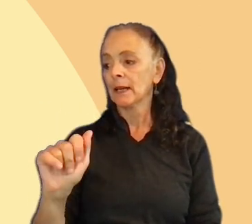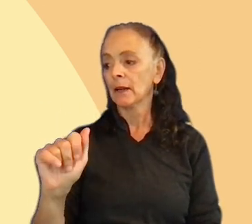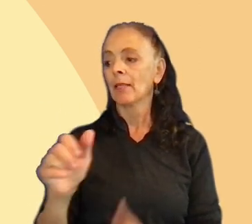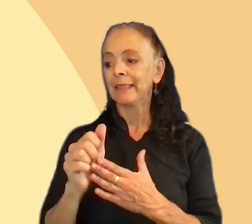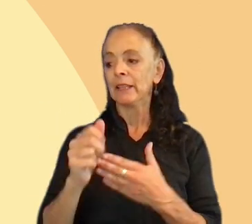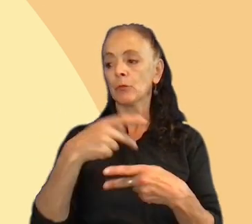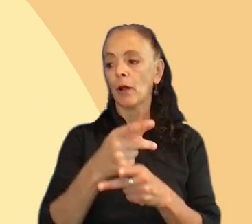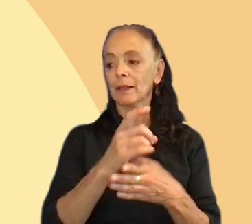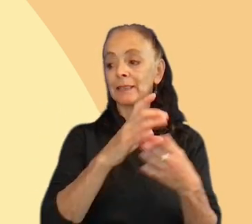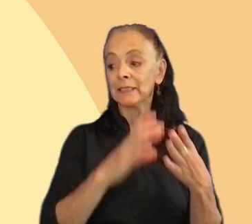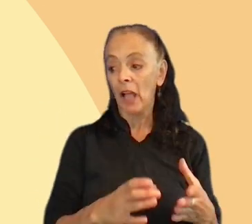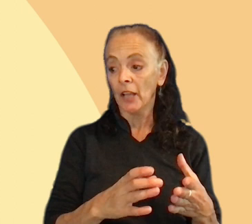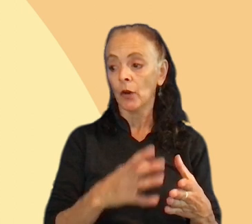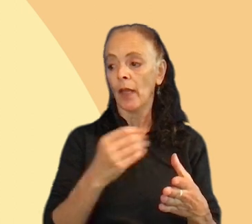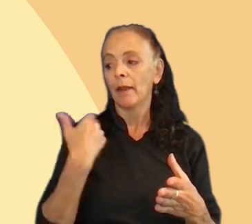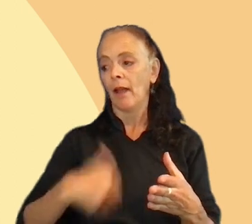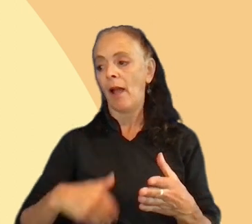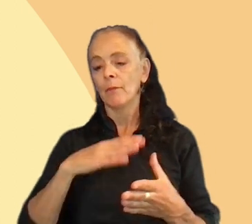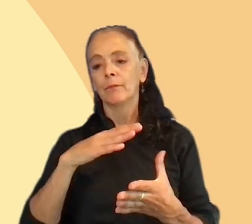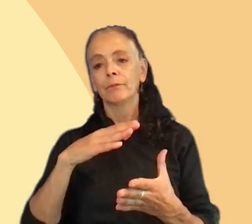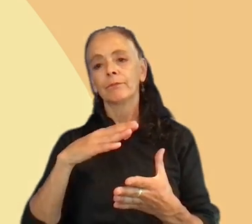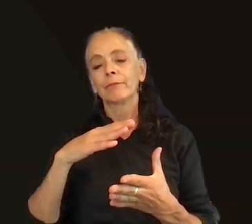I'm the senior product designer in the Domino's game.